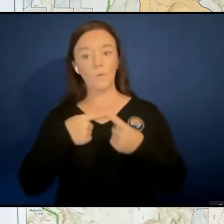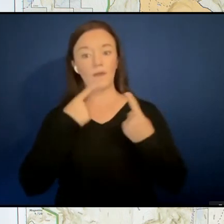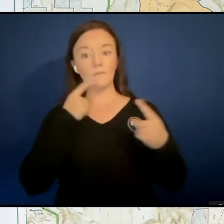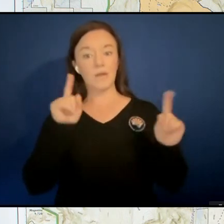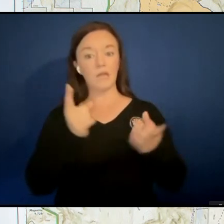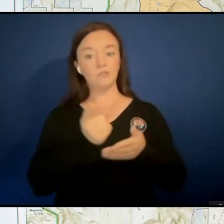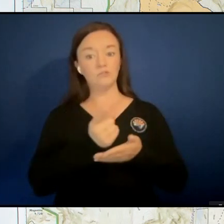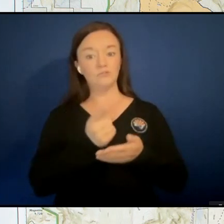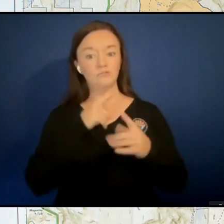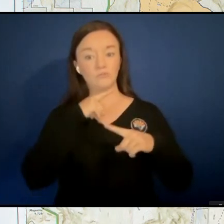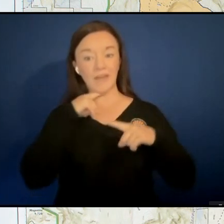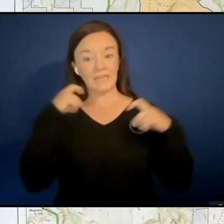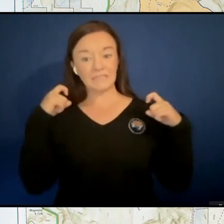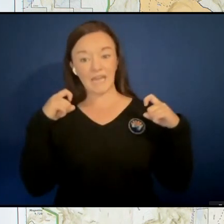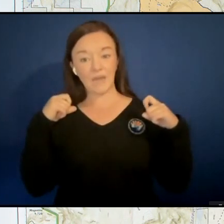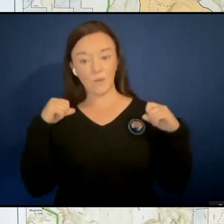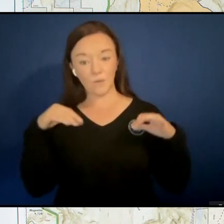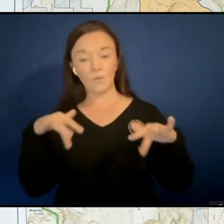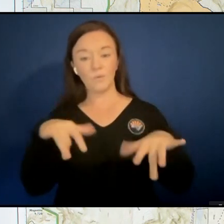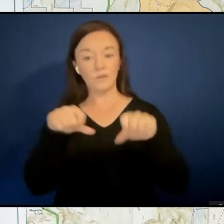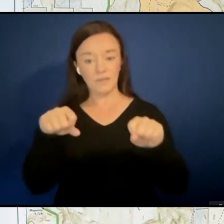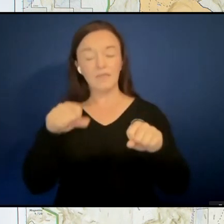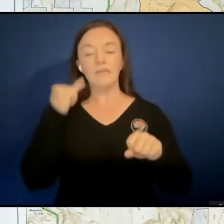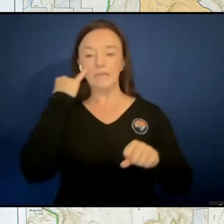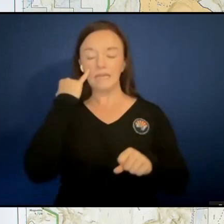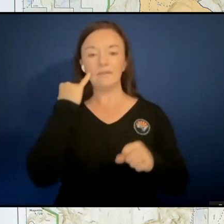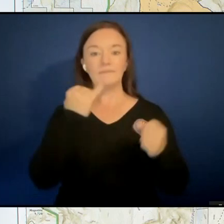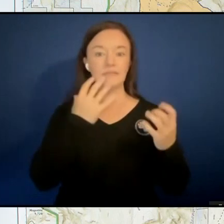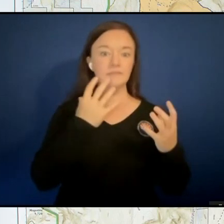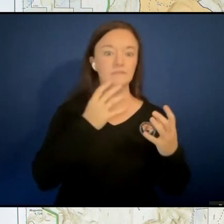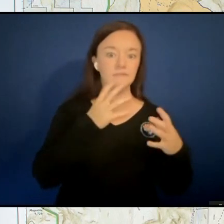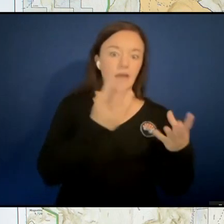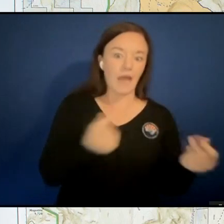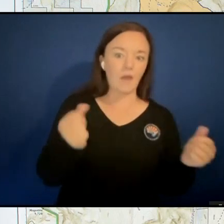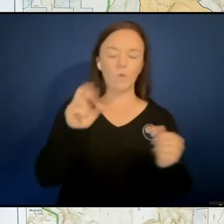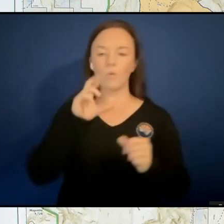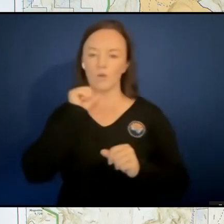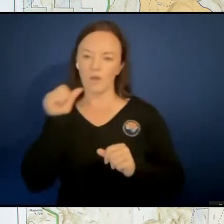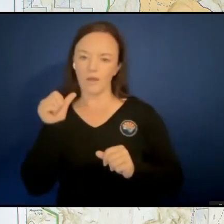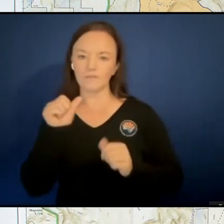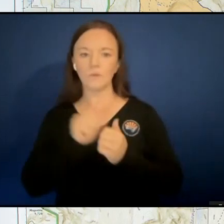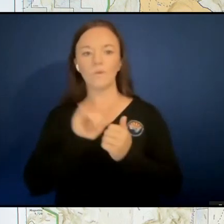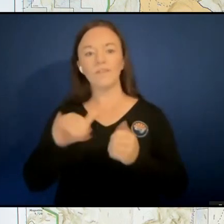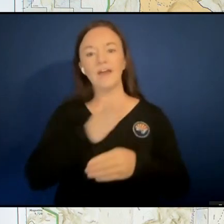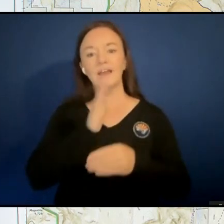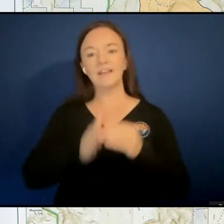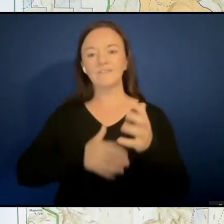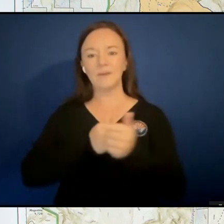not, and we won't know that for, for several weeks. So with that, end of today's operational report. Thank you.